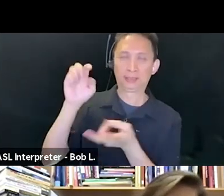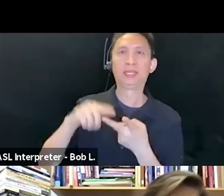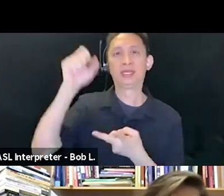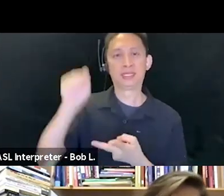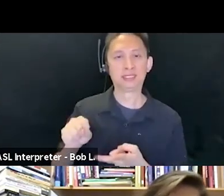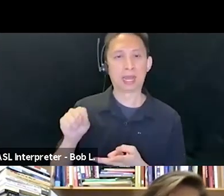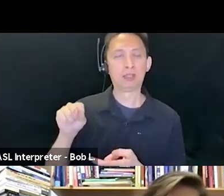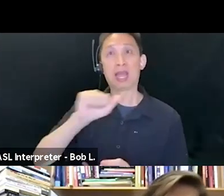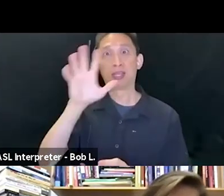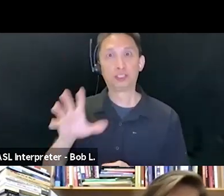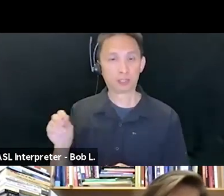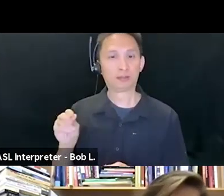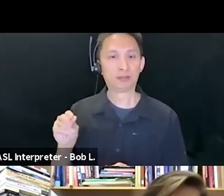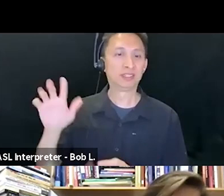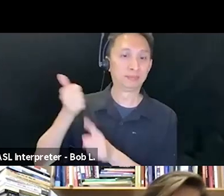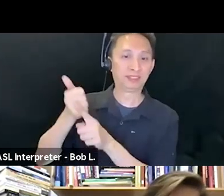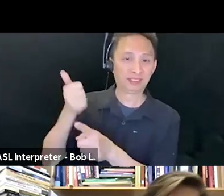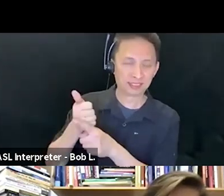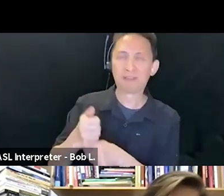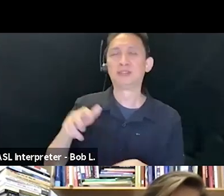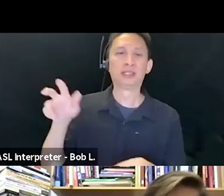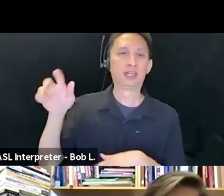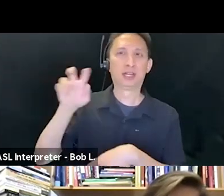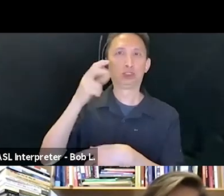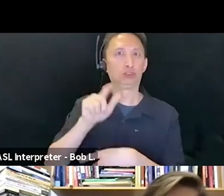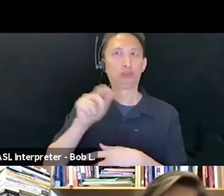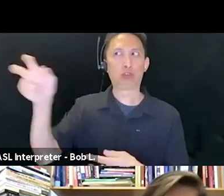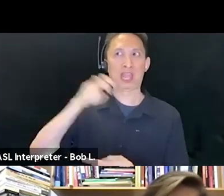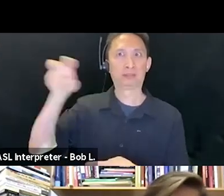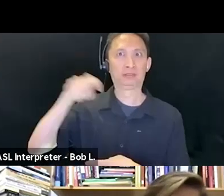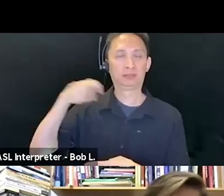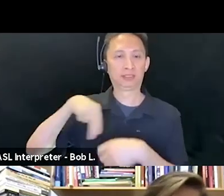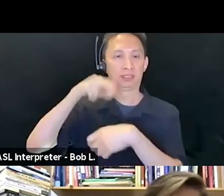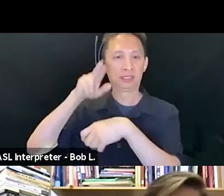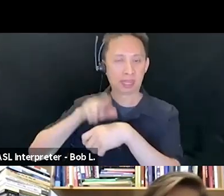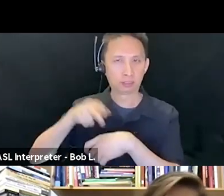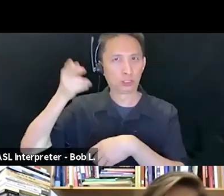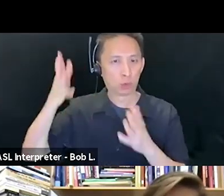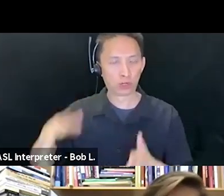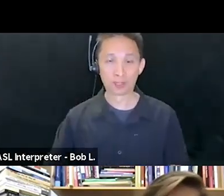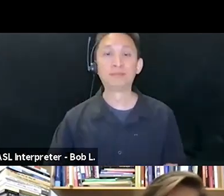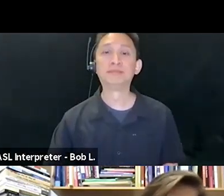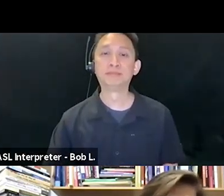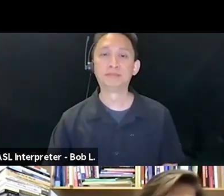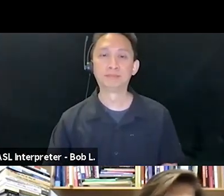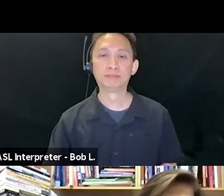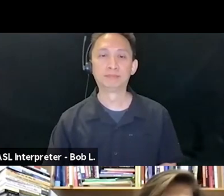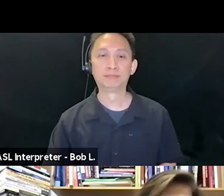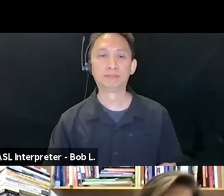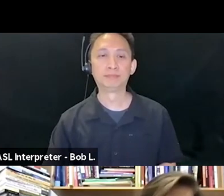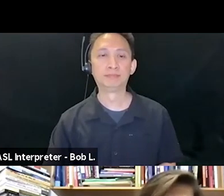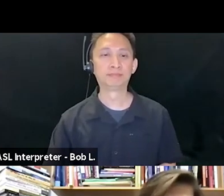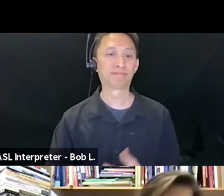a University of California President's Postdoctoral Fellow at the University of California at Davis. Al-Halabi will be